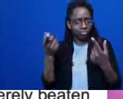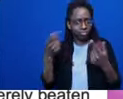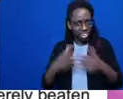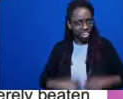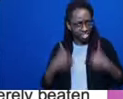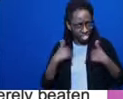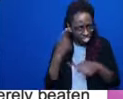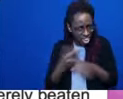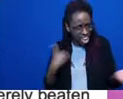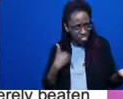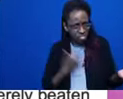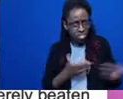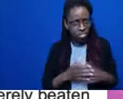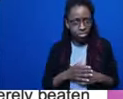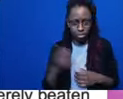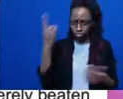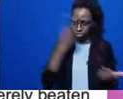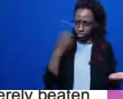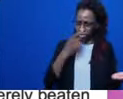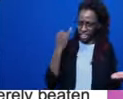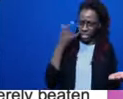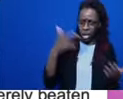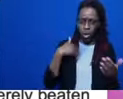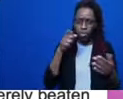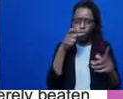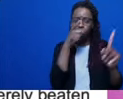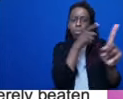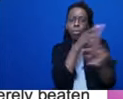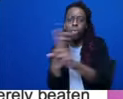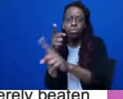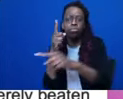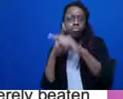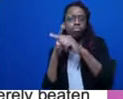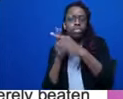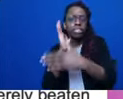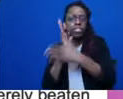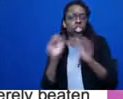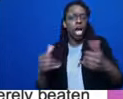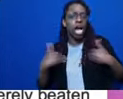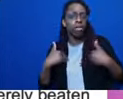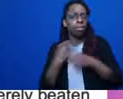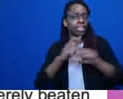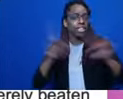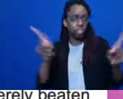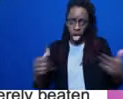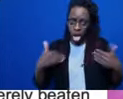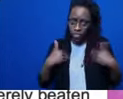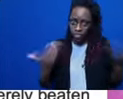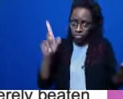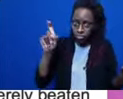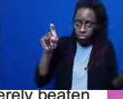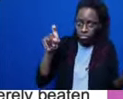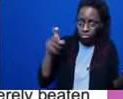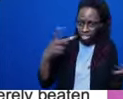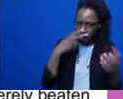any points where a positive intervention could have made a difference. There were many points at which a positive intervention could have, right?